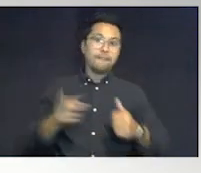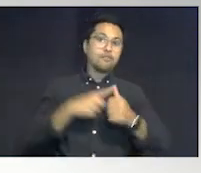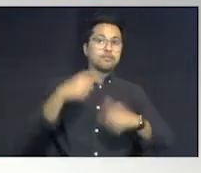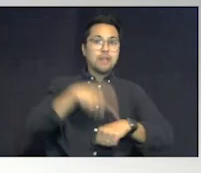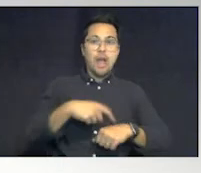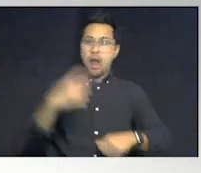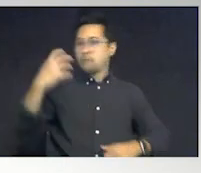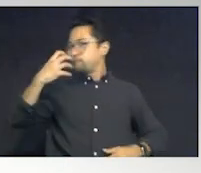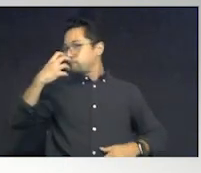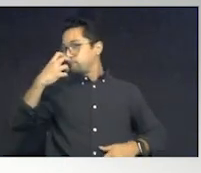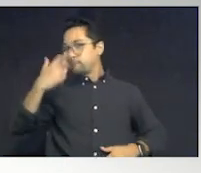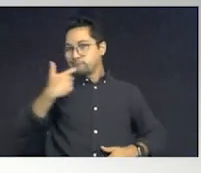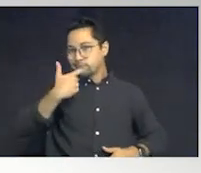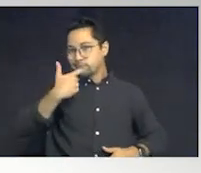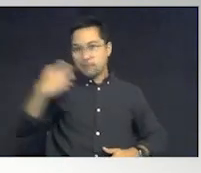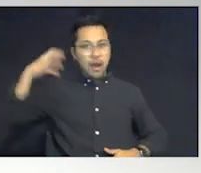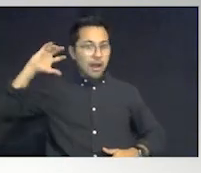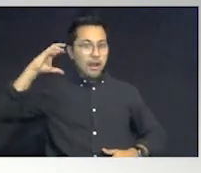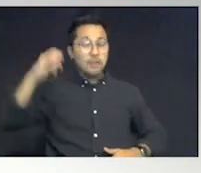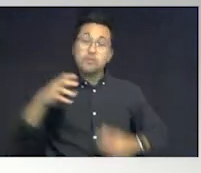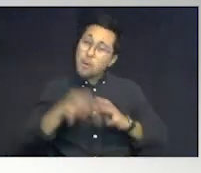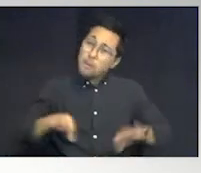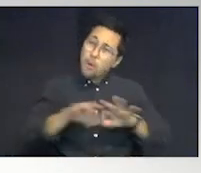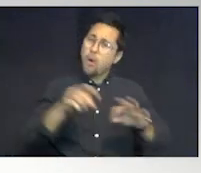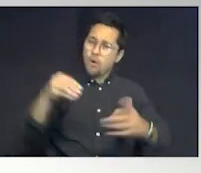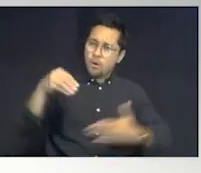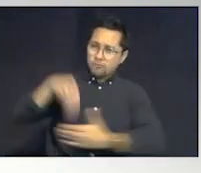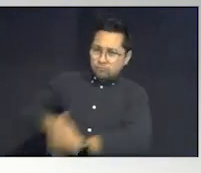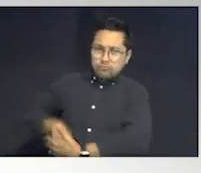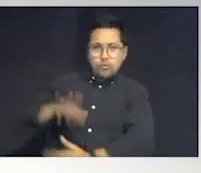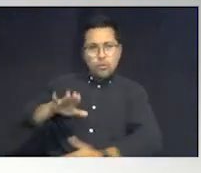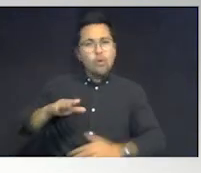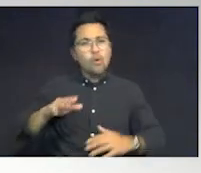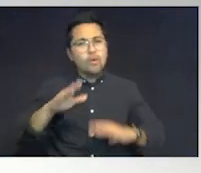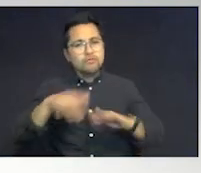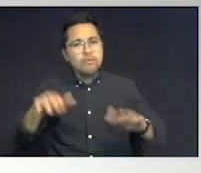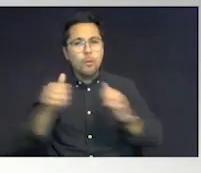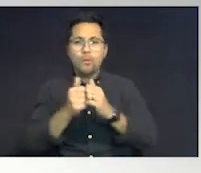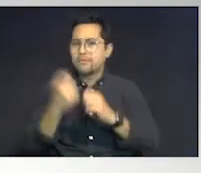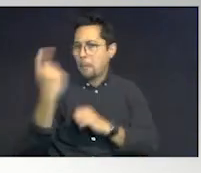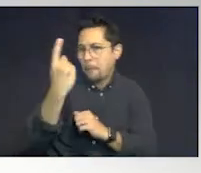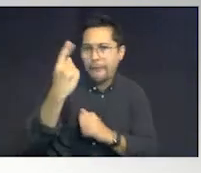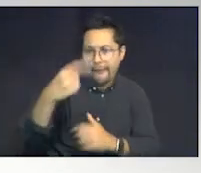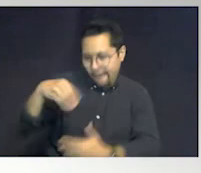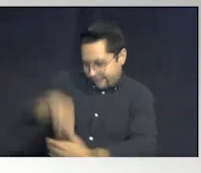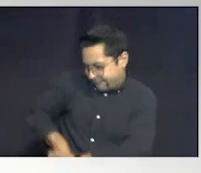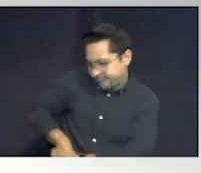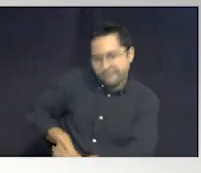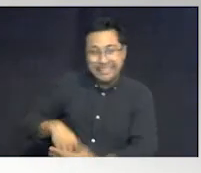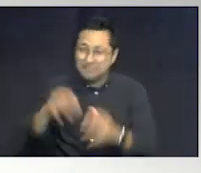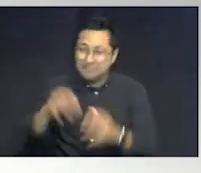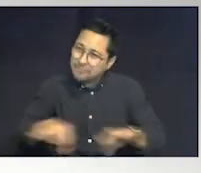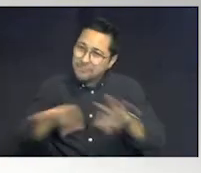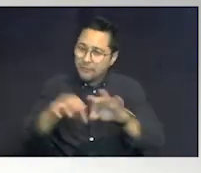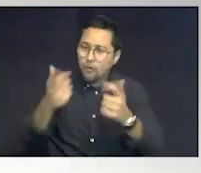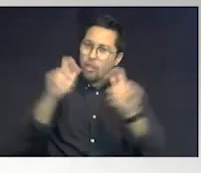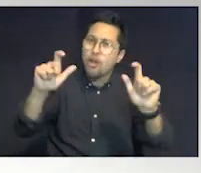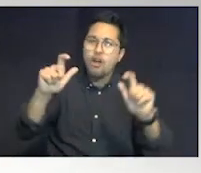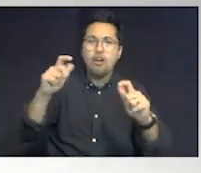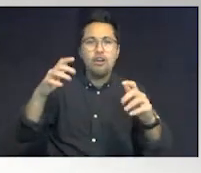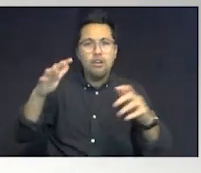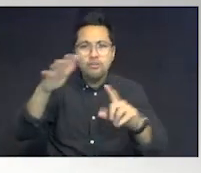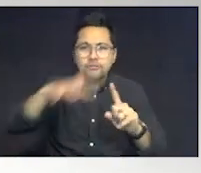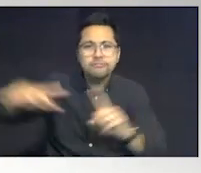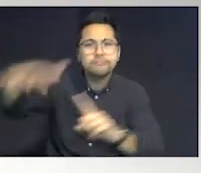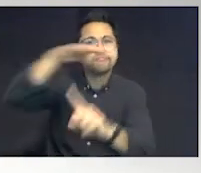So it's important that at least you could have your child with something. When you, especially when you go to large areas. They like to wear shirts,